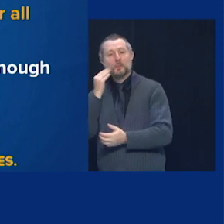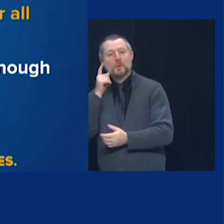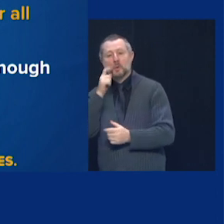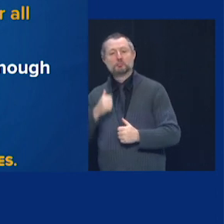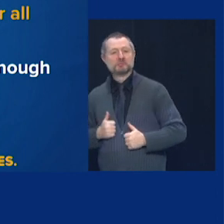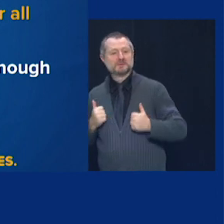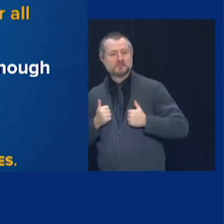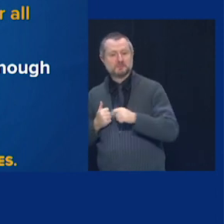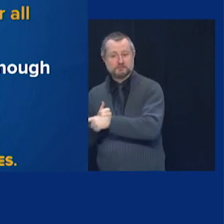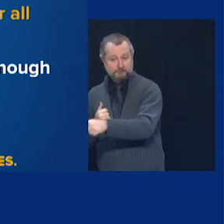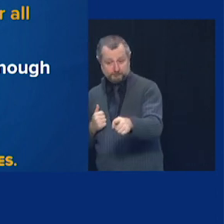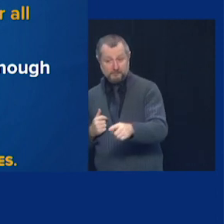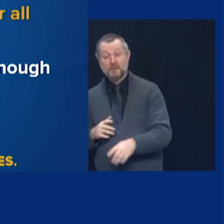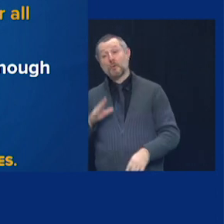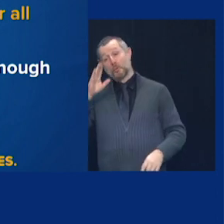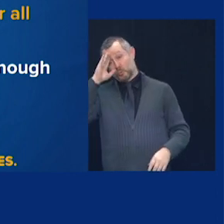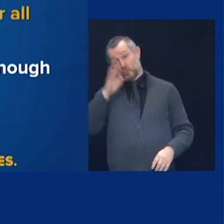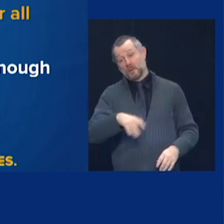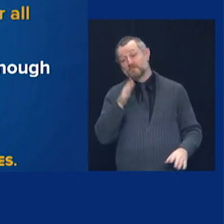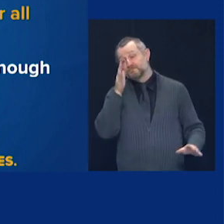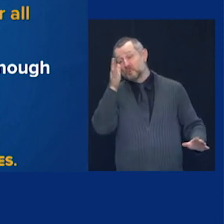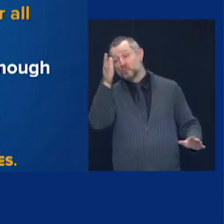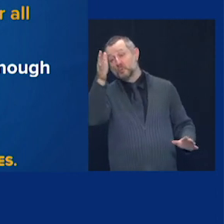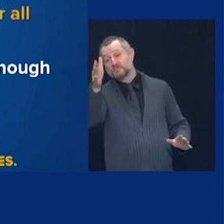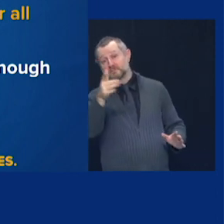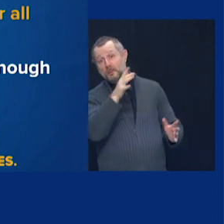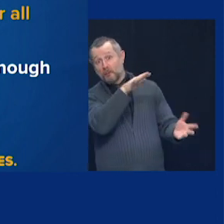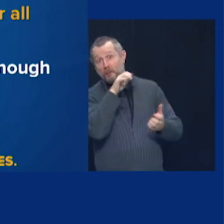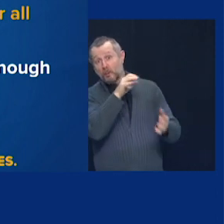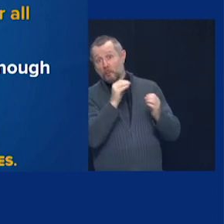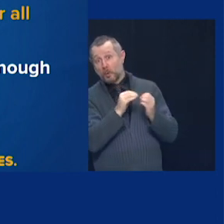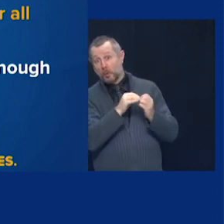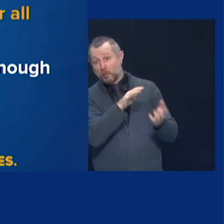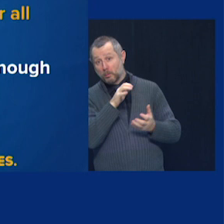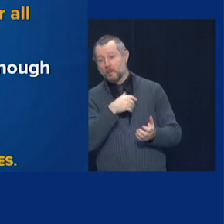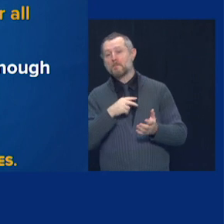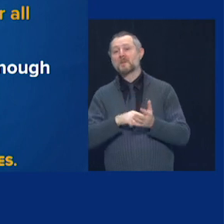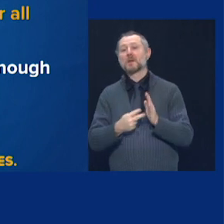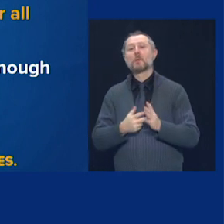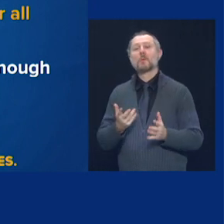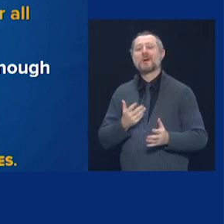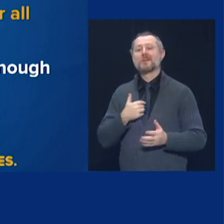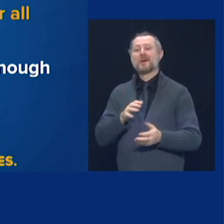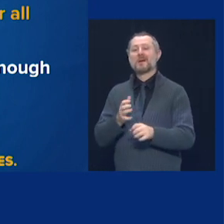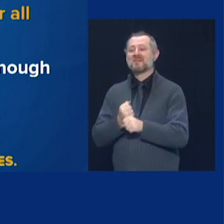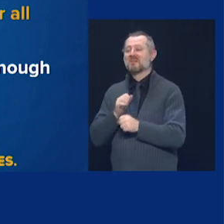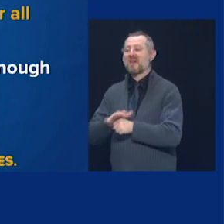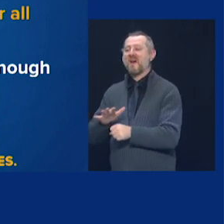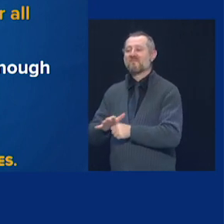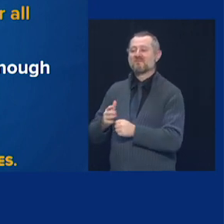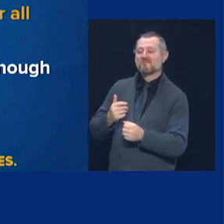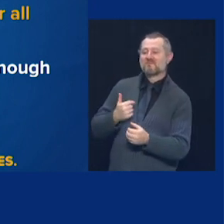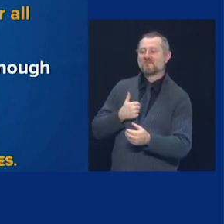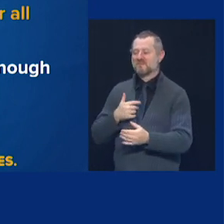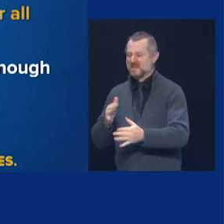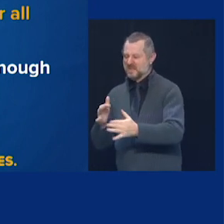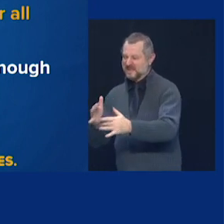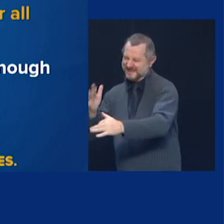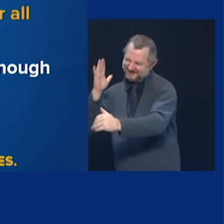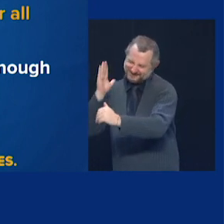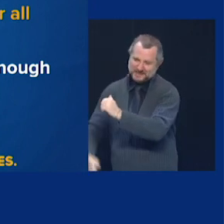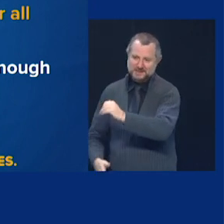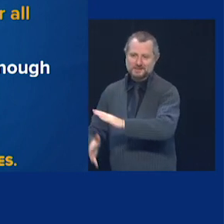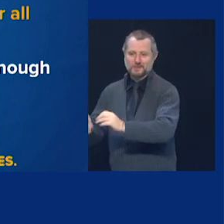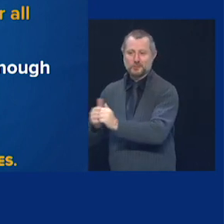future allocations will ensure enough doses to make sure we complete that program. Completion is all nursing home